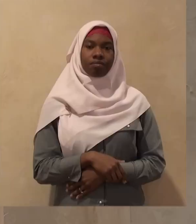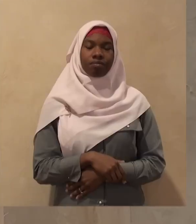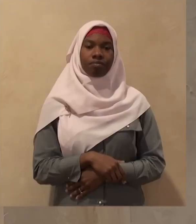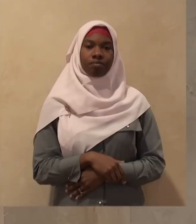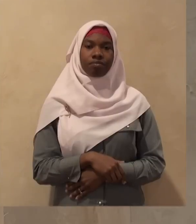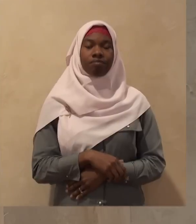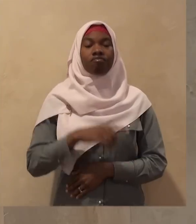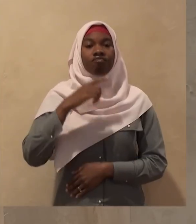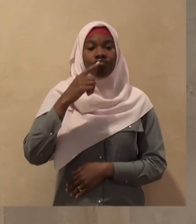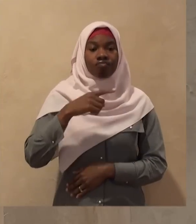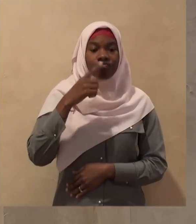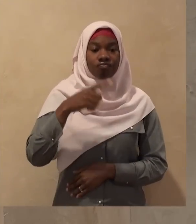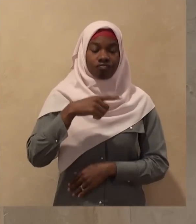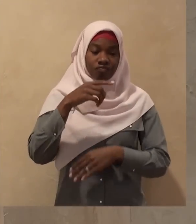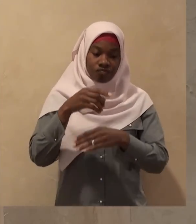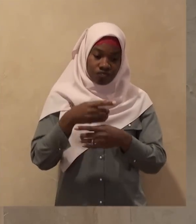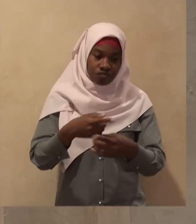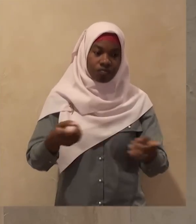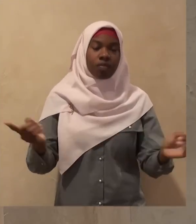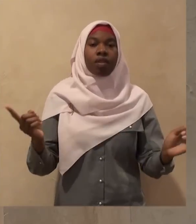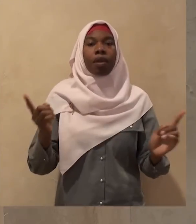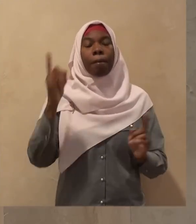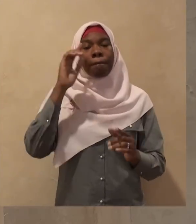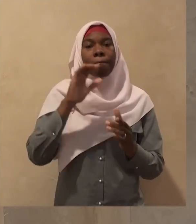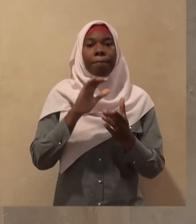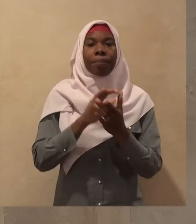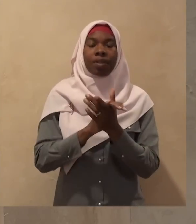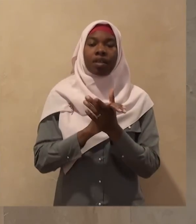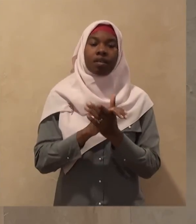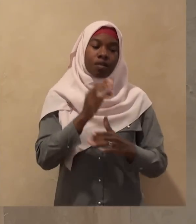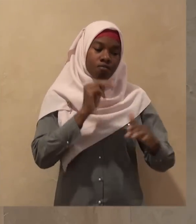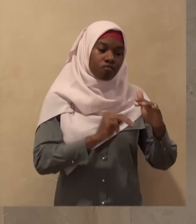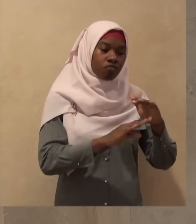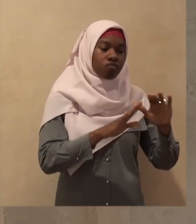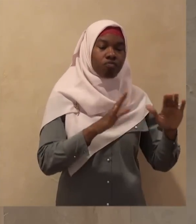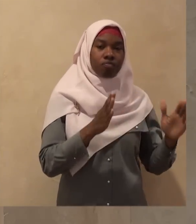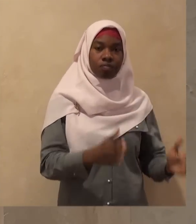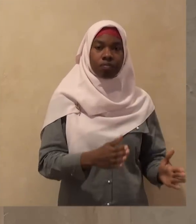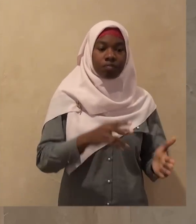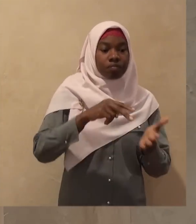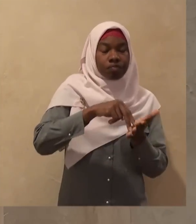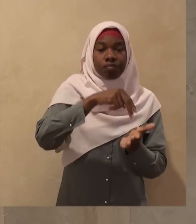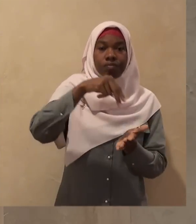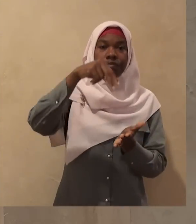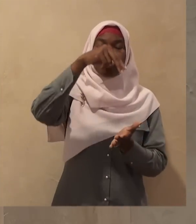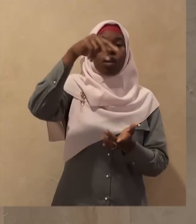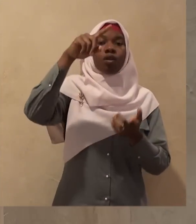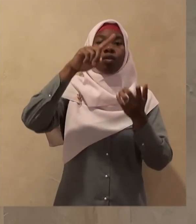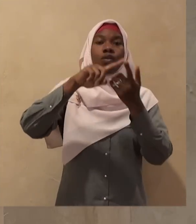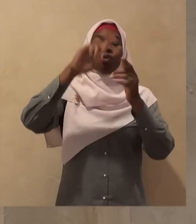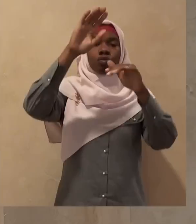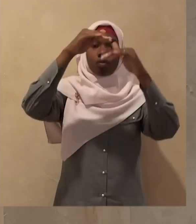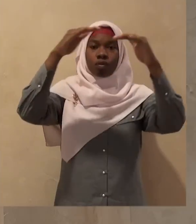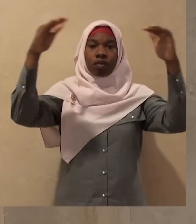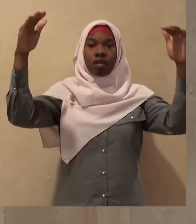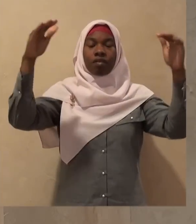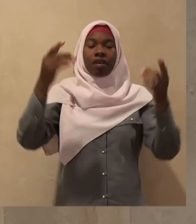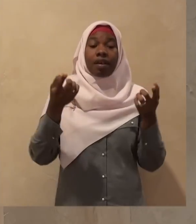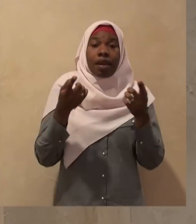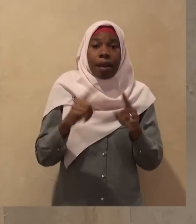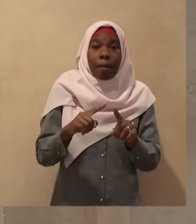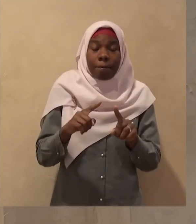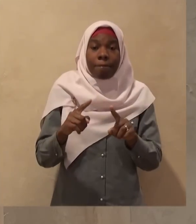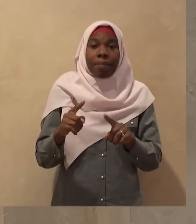to the heavens took place on the night of 27th of rajab